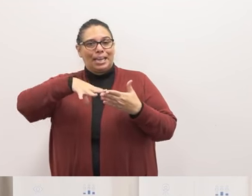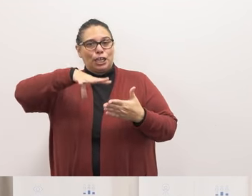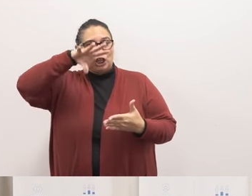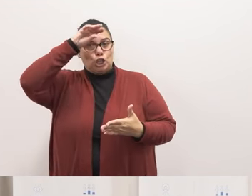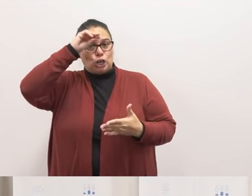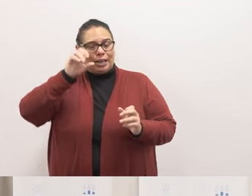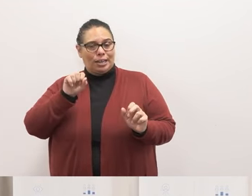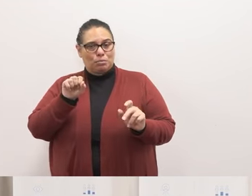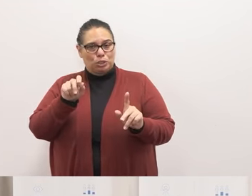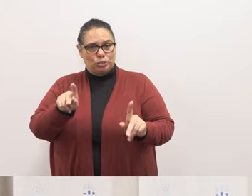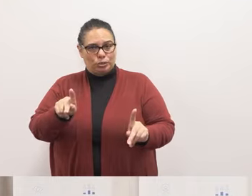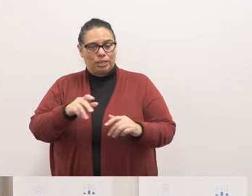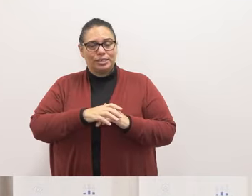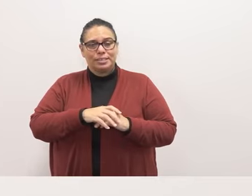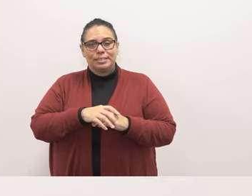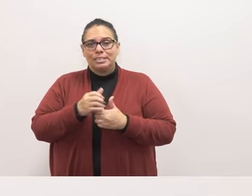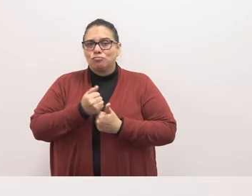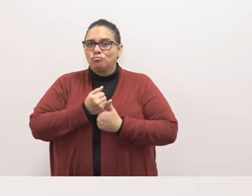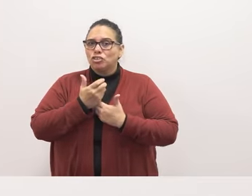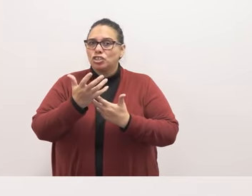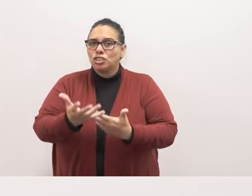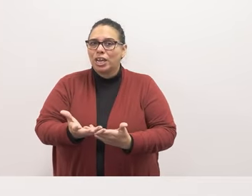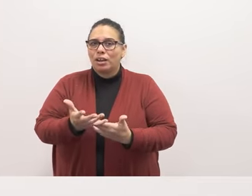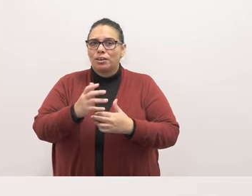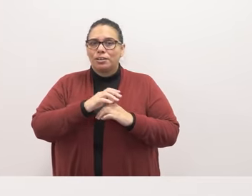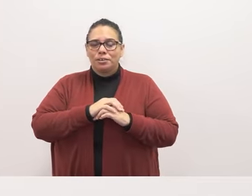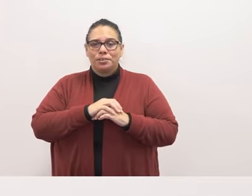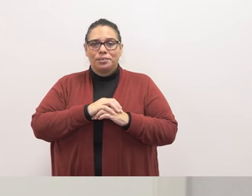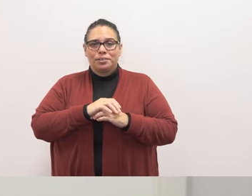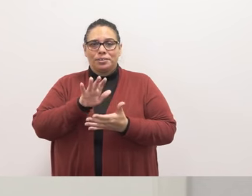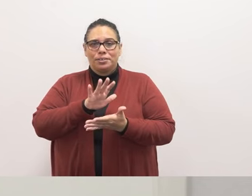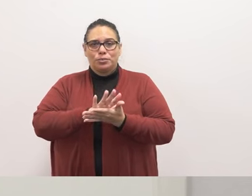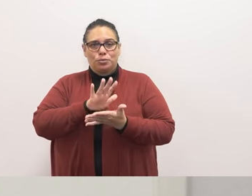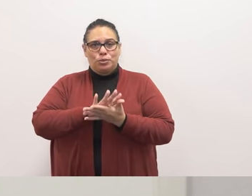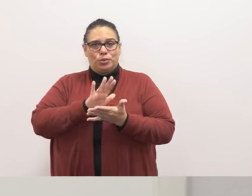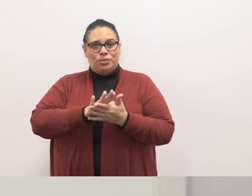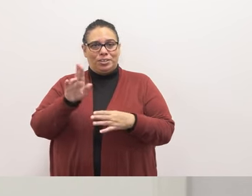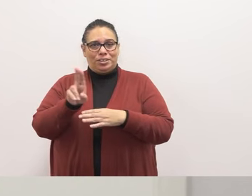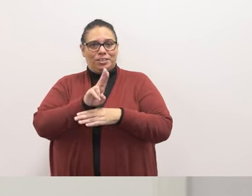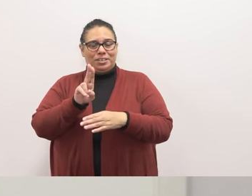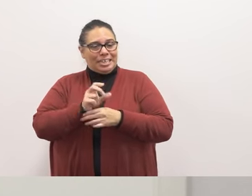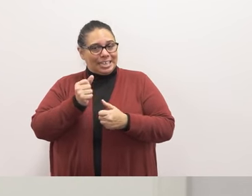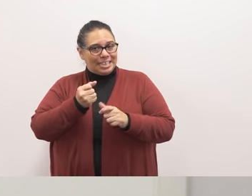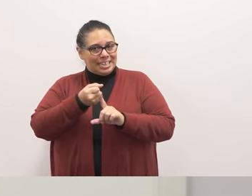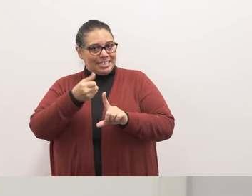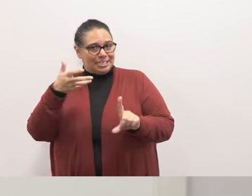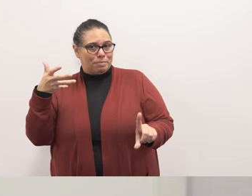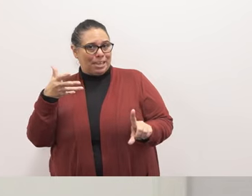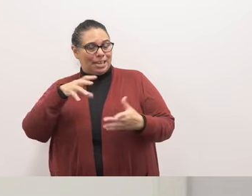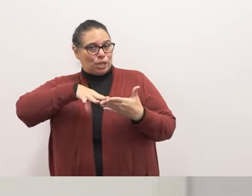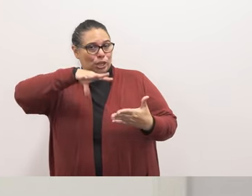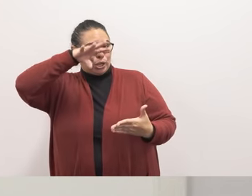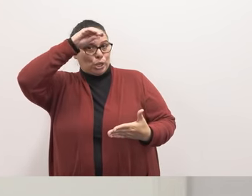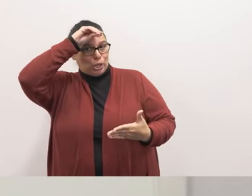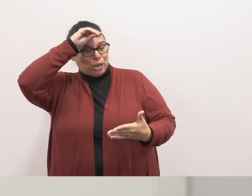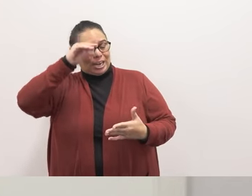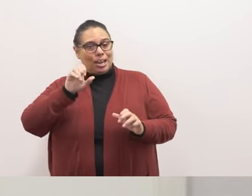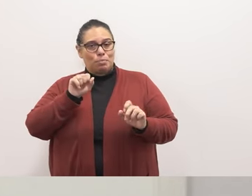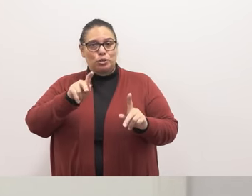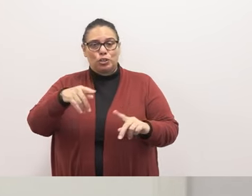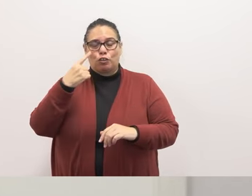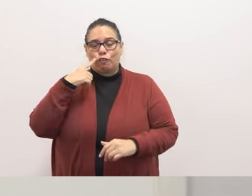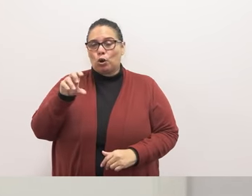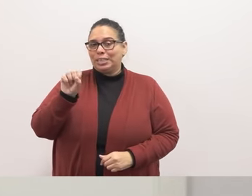and just just to share that schools are using their expanded learning opportunities funds for stem opportunities